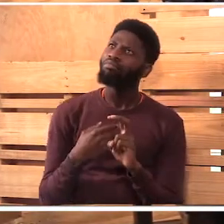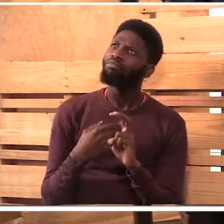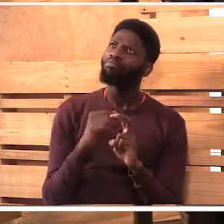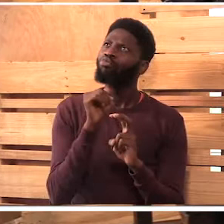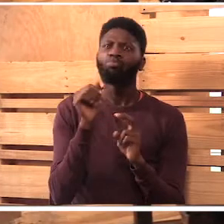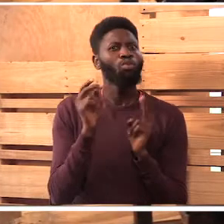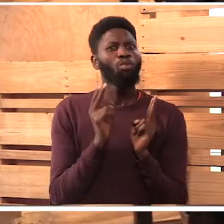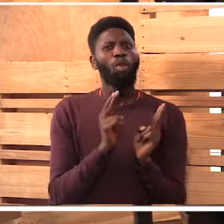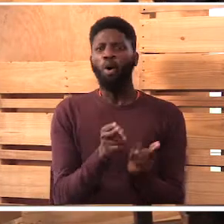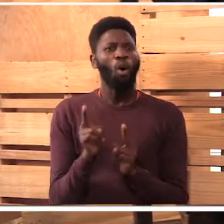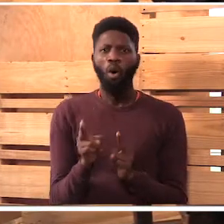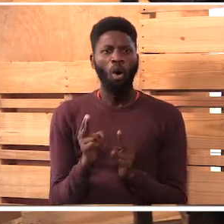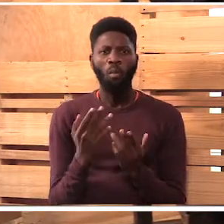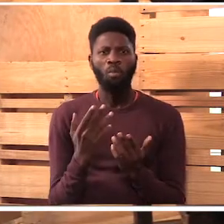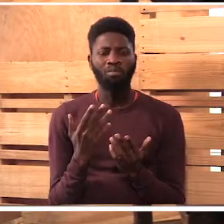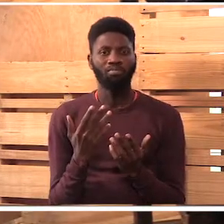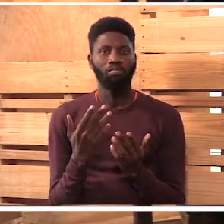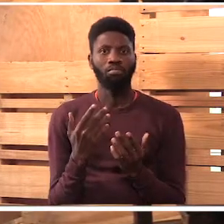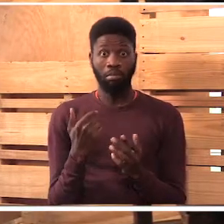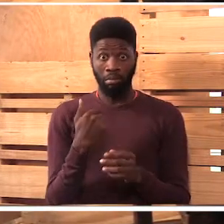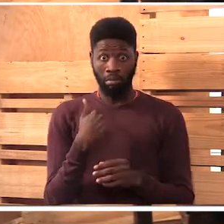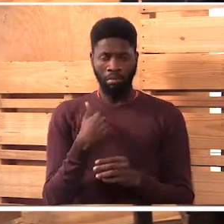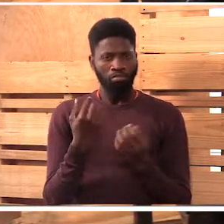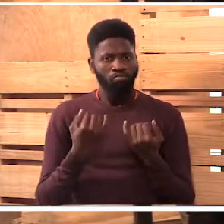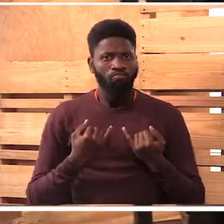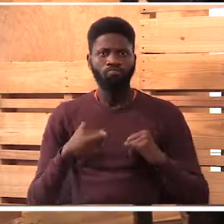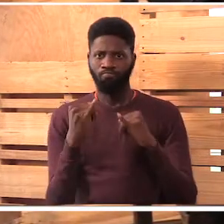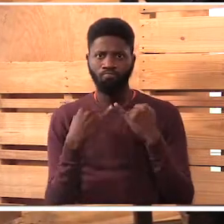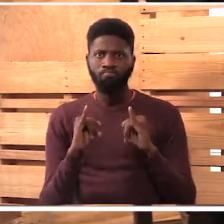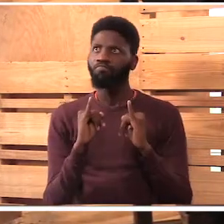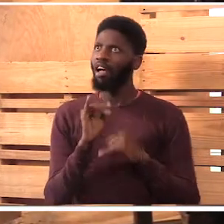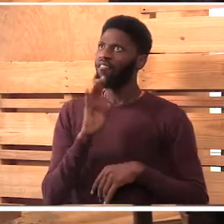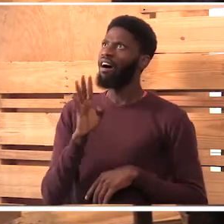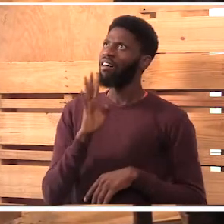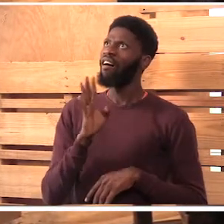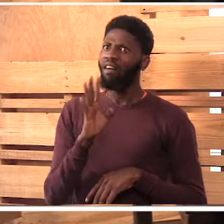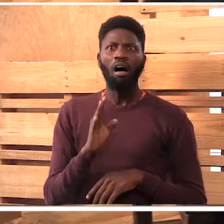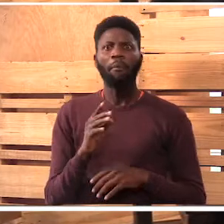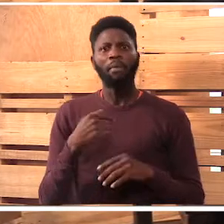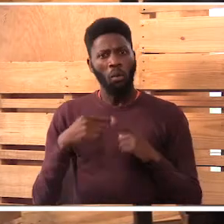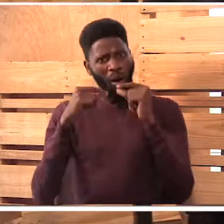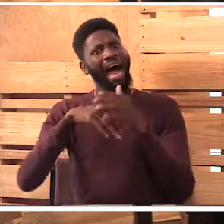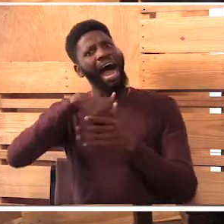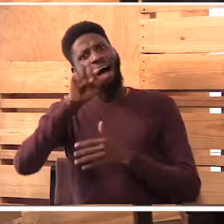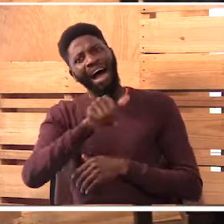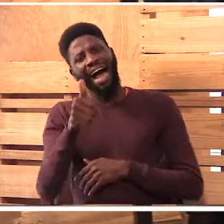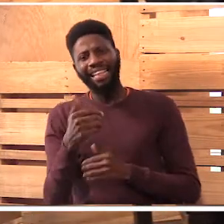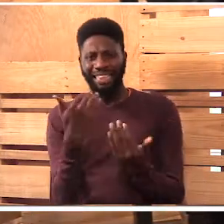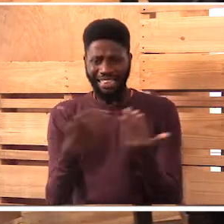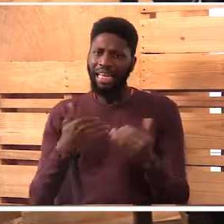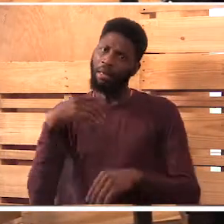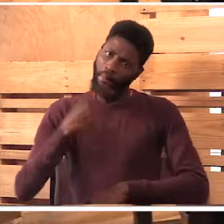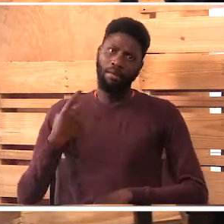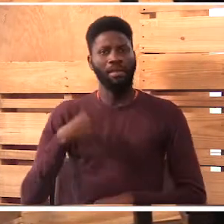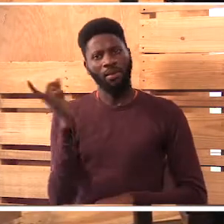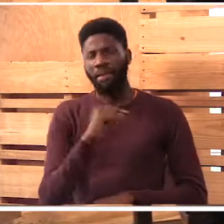kawaida. So I was like, I was, nilikuwa na jaribu kuongea, nimepigua, poinje, and I was crying. Your